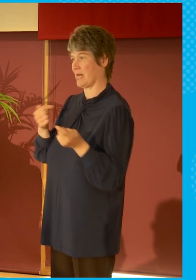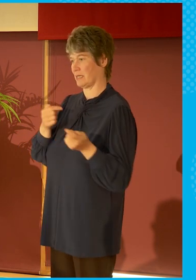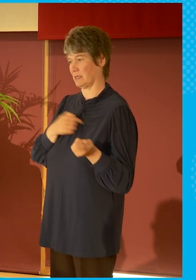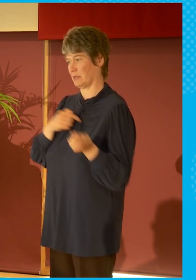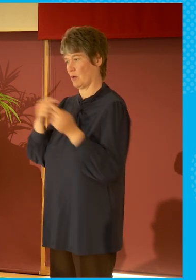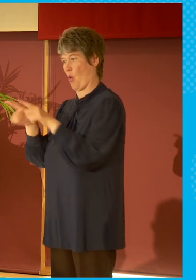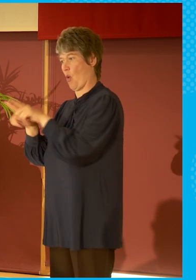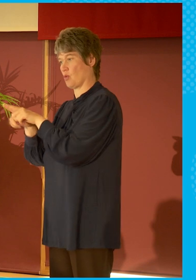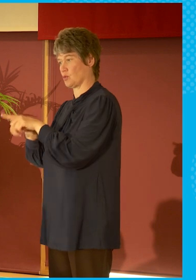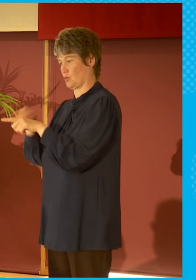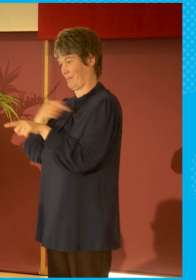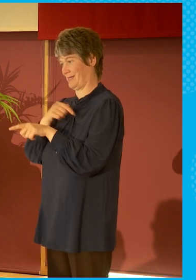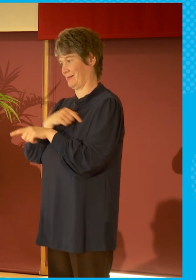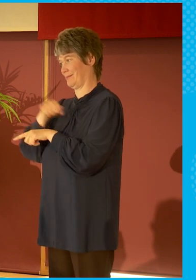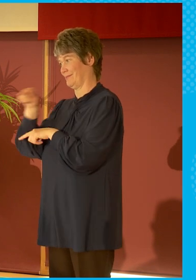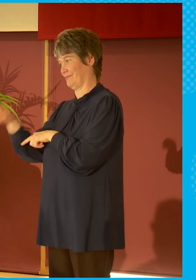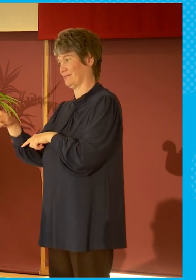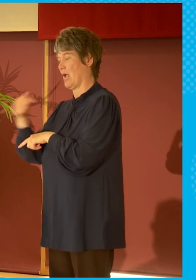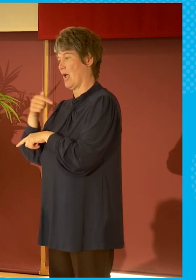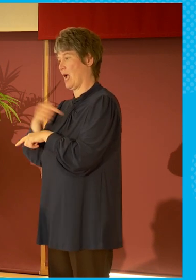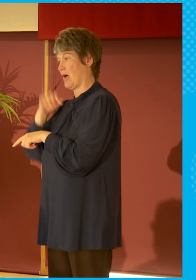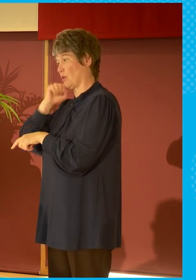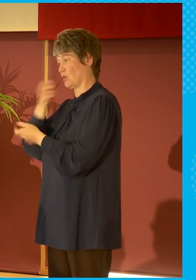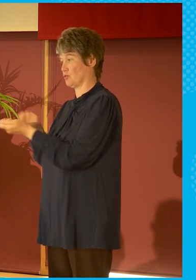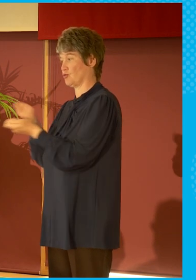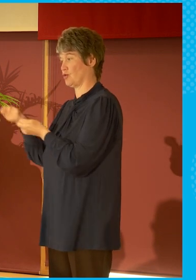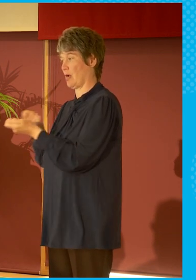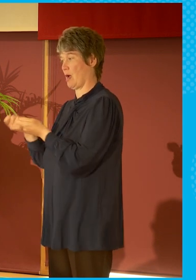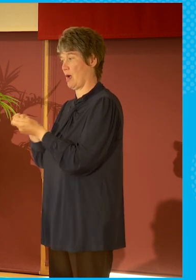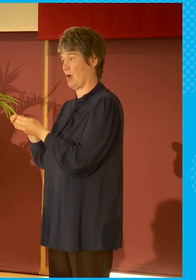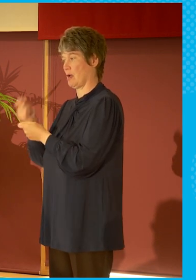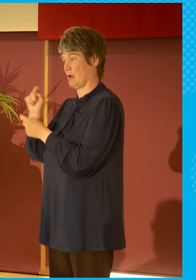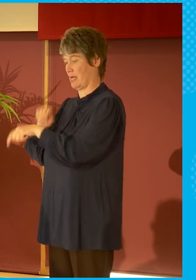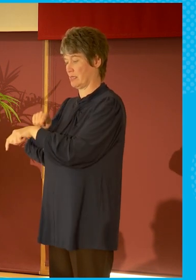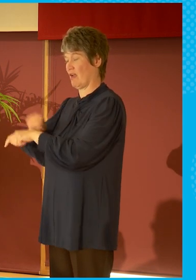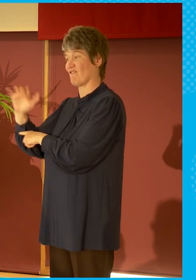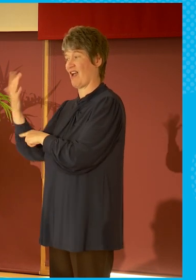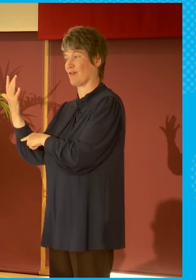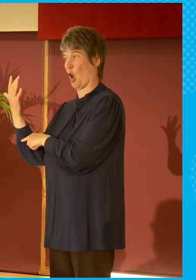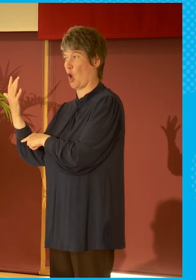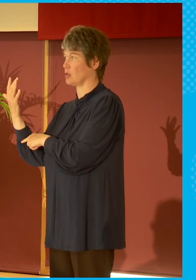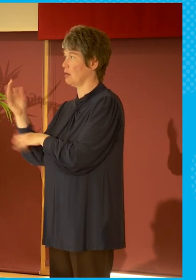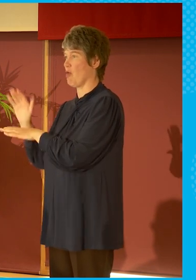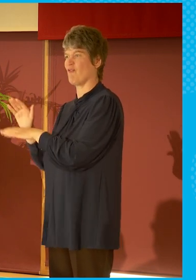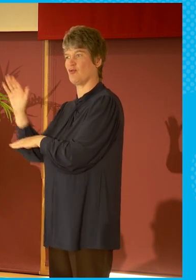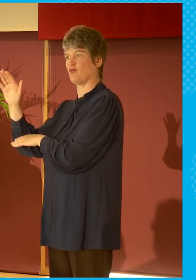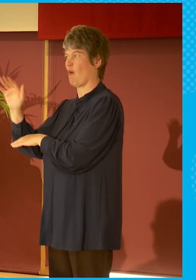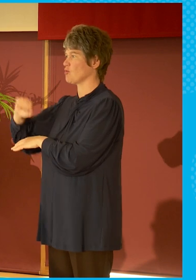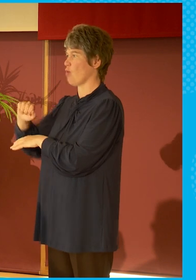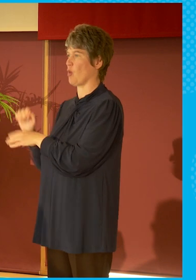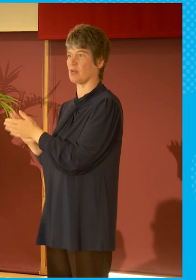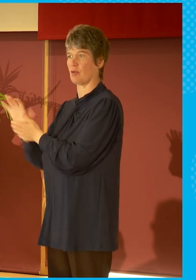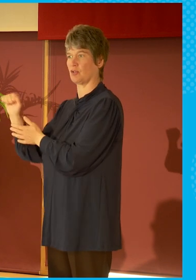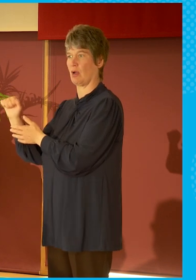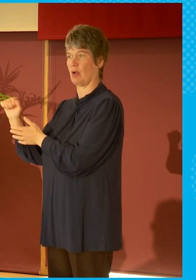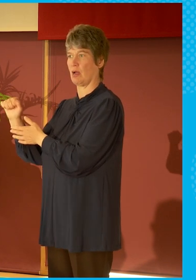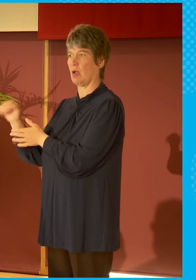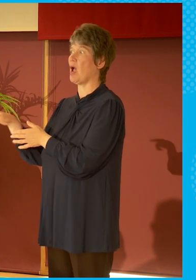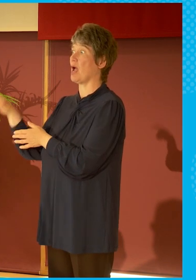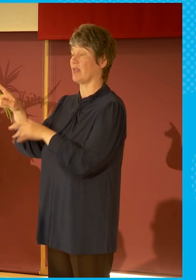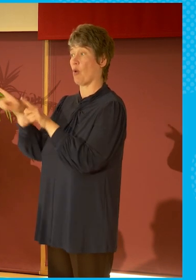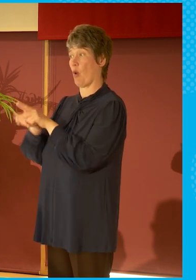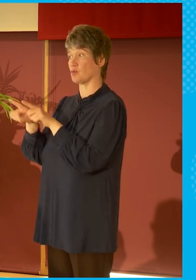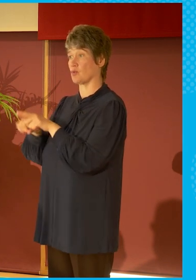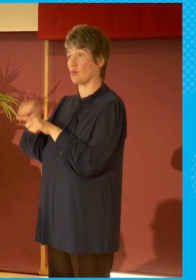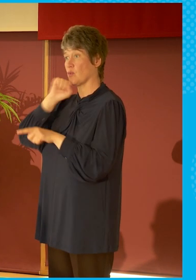chairing the future of Scotland's arts and culture at 5pm. And tomorrow, panels on migration, ethics and artificial intelligence.